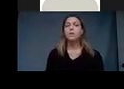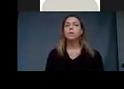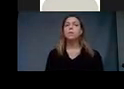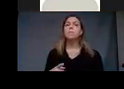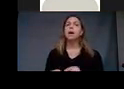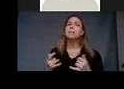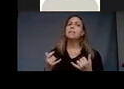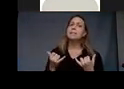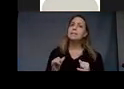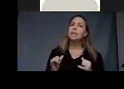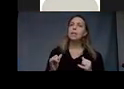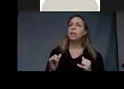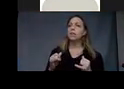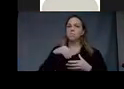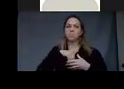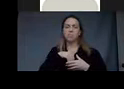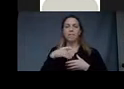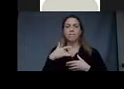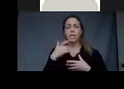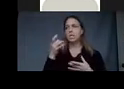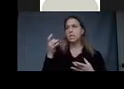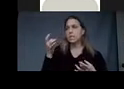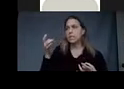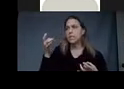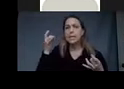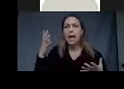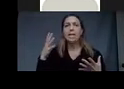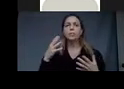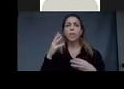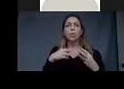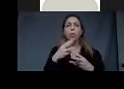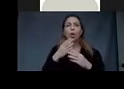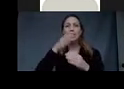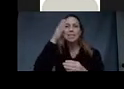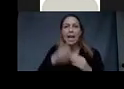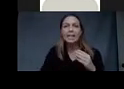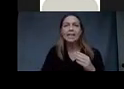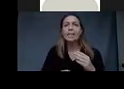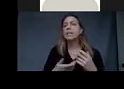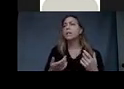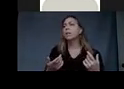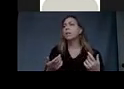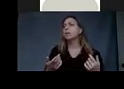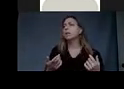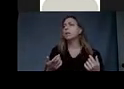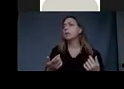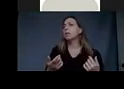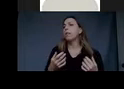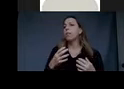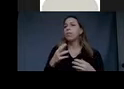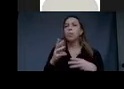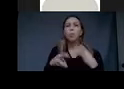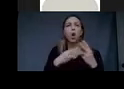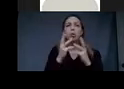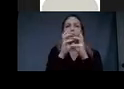sense of catastrophe, the world is ending, the world is, is, is collapsing.